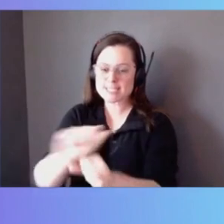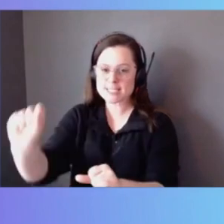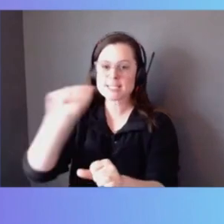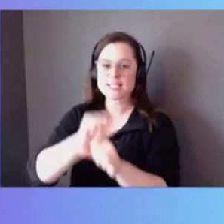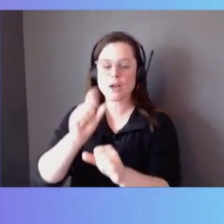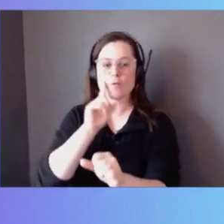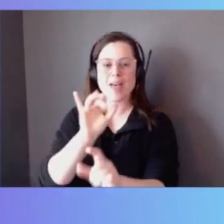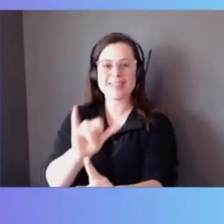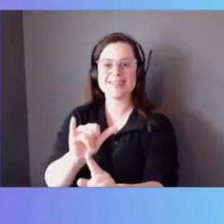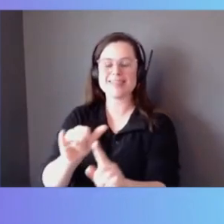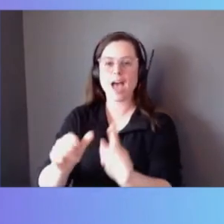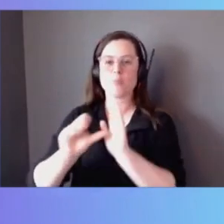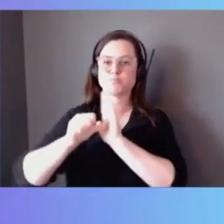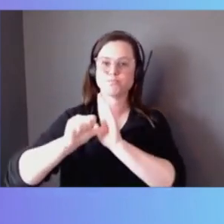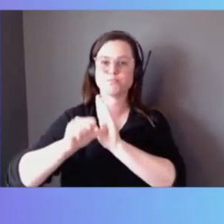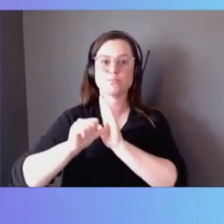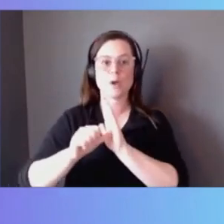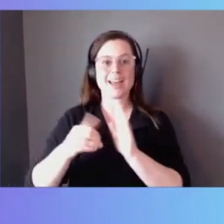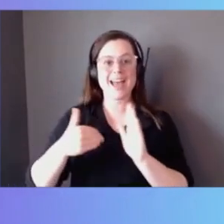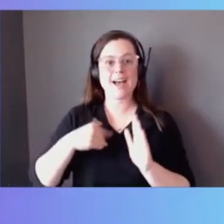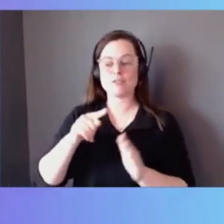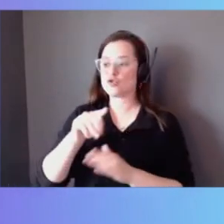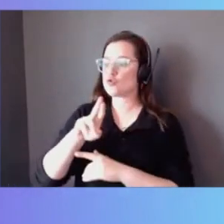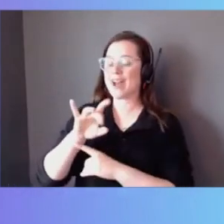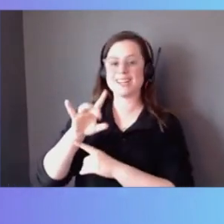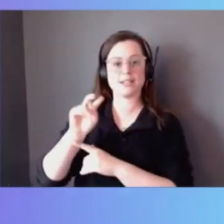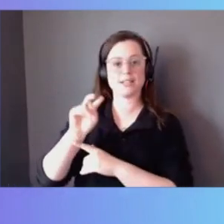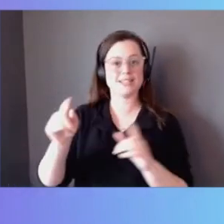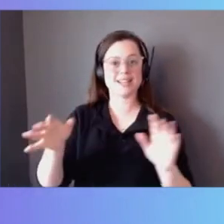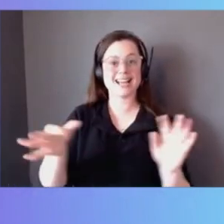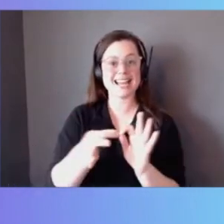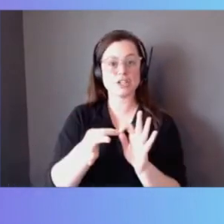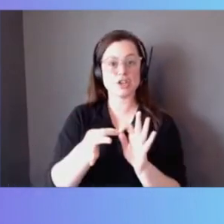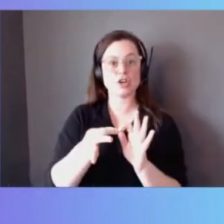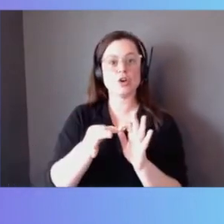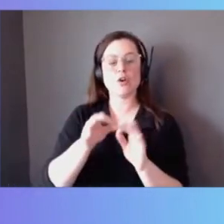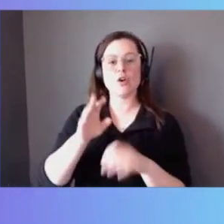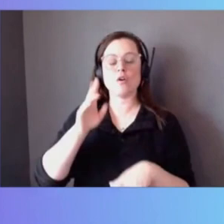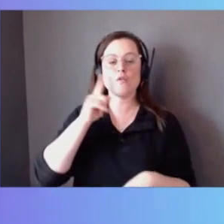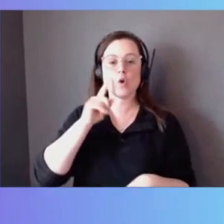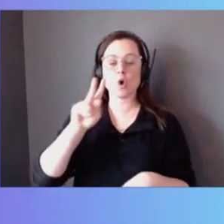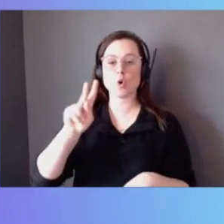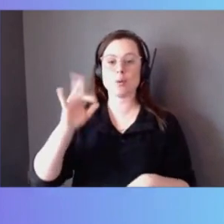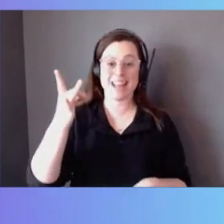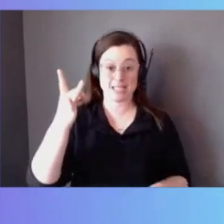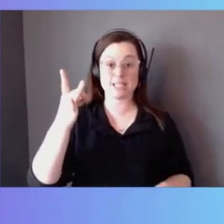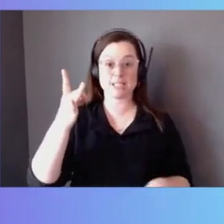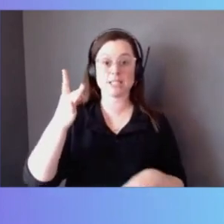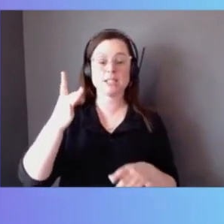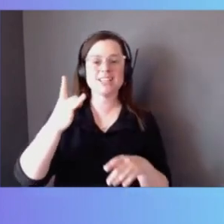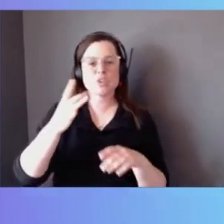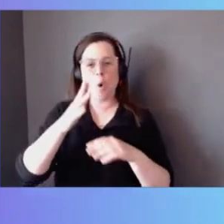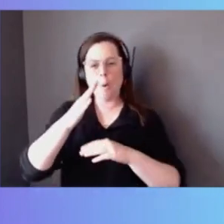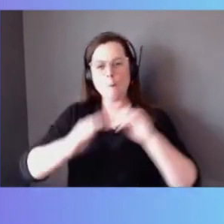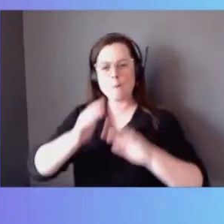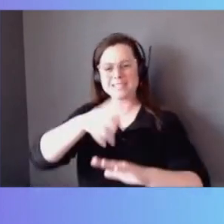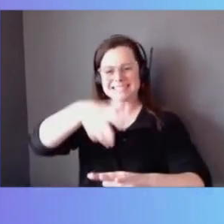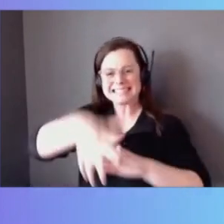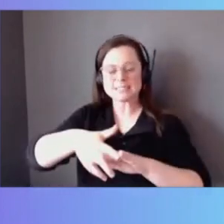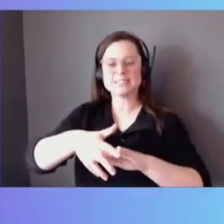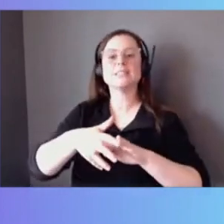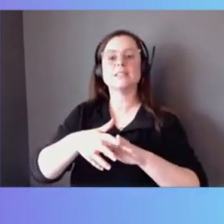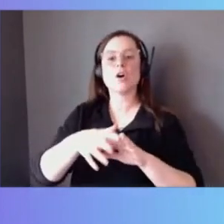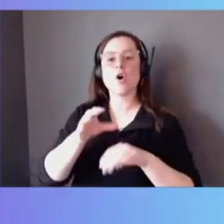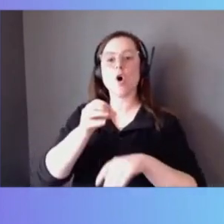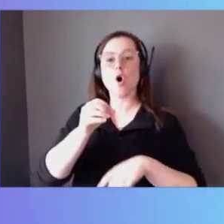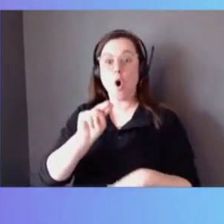connector, CSI connector for Kubernetes. So, all of that is built in with ONTAP logic right out of